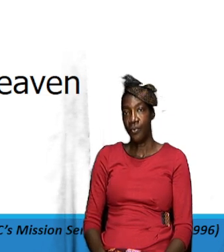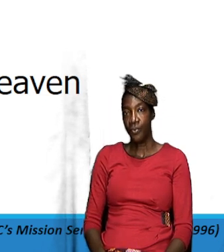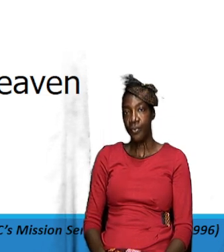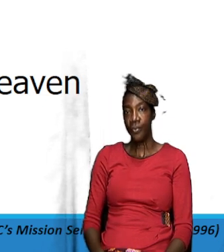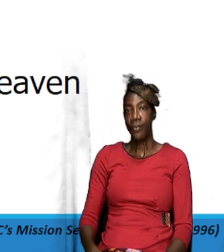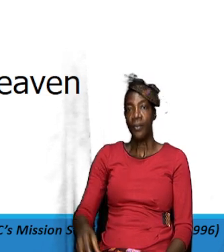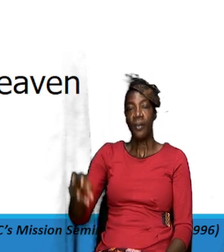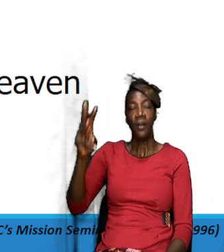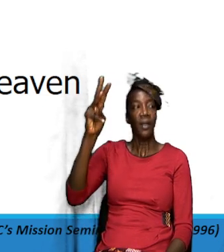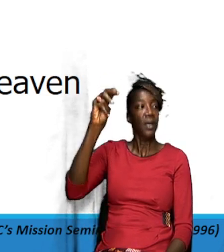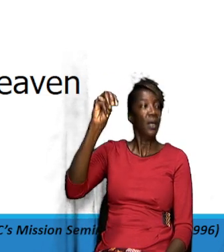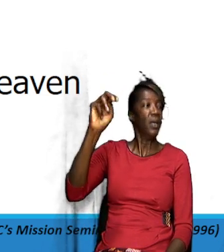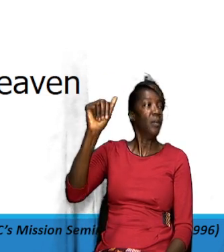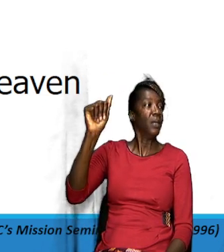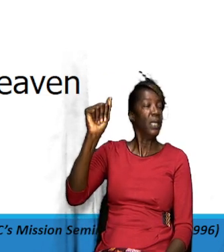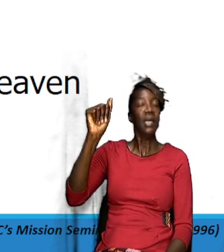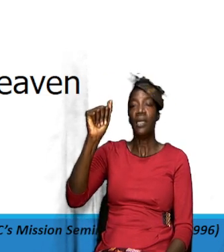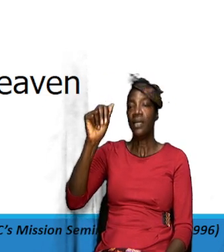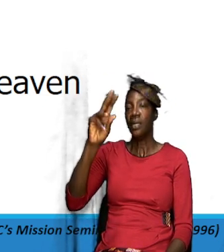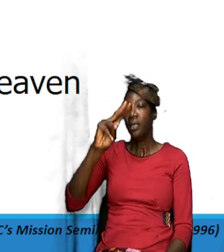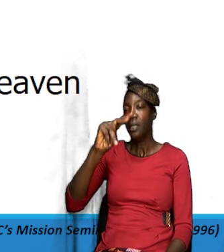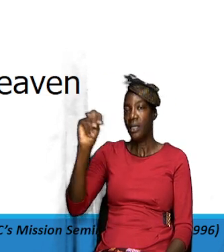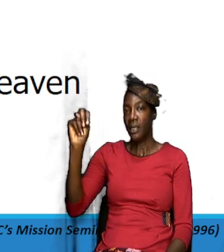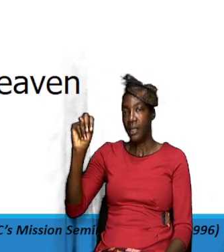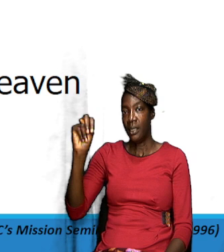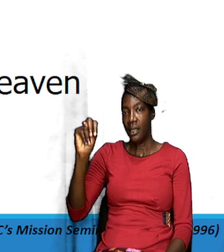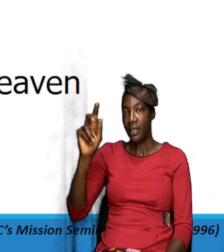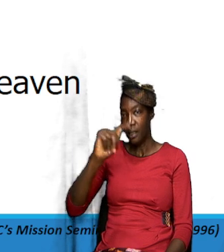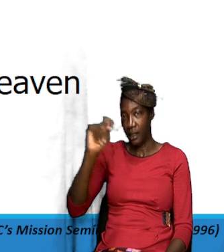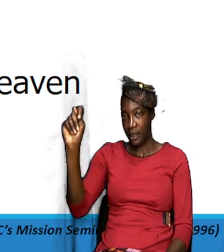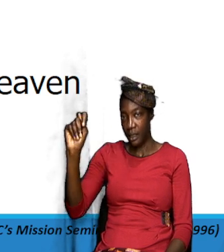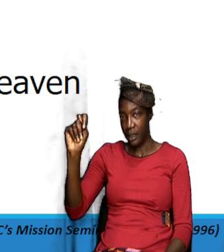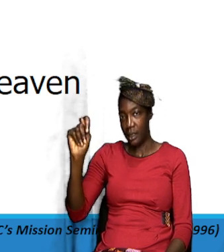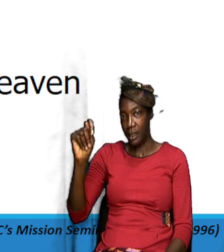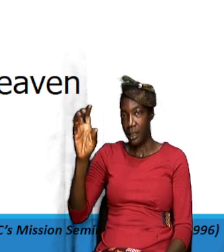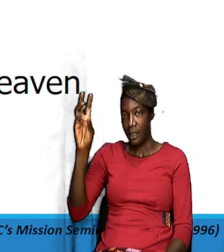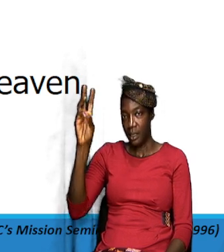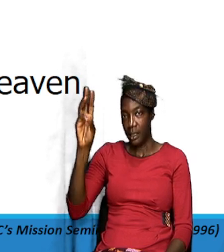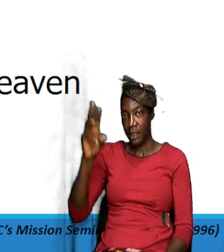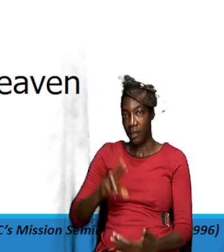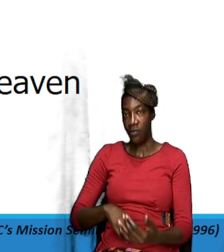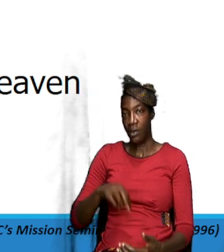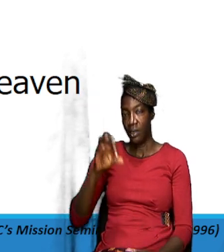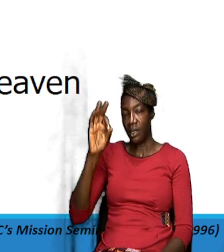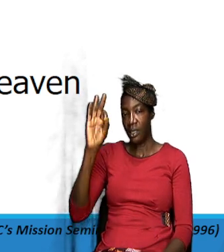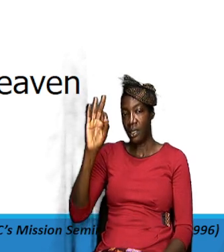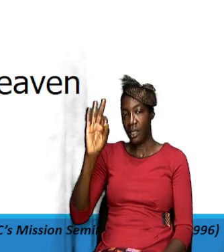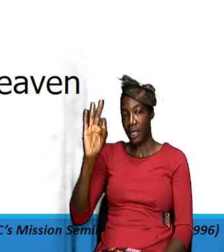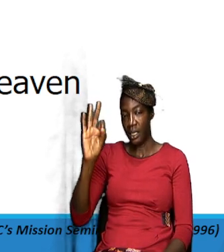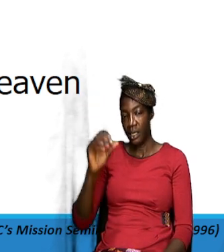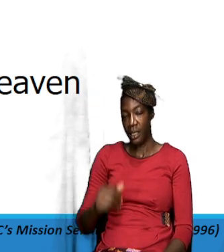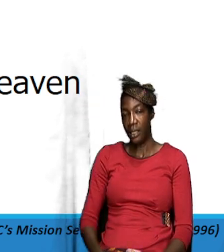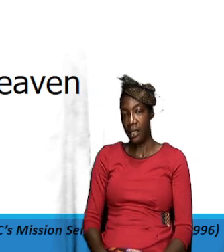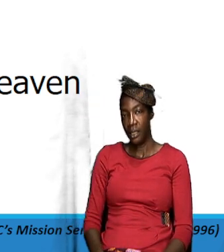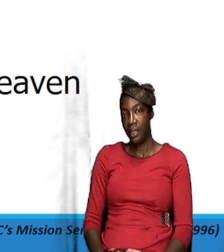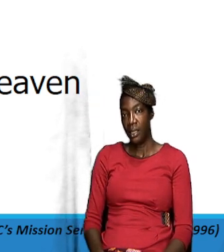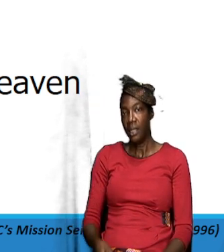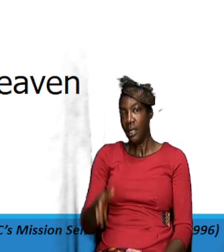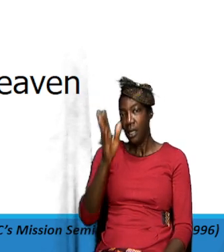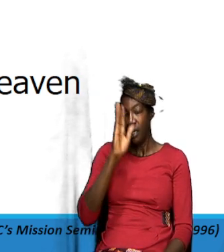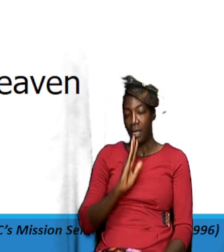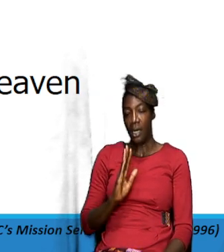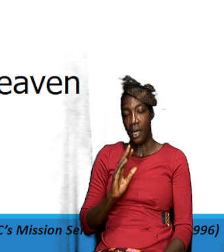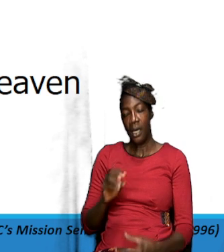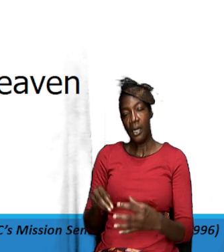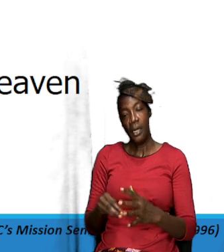verse 9 also give you address give you the address so in the address God is presented